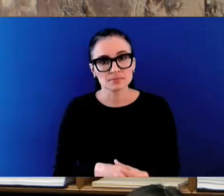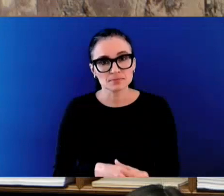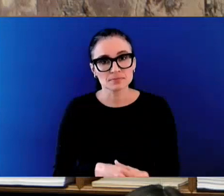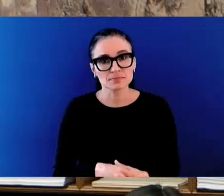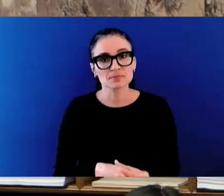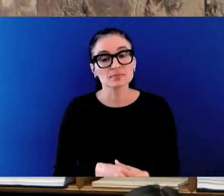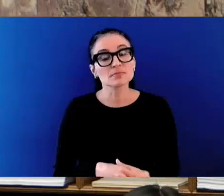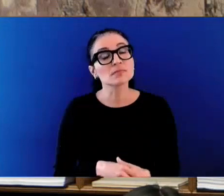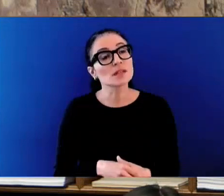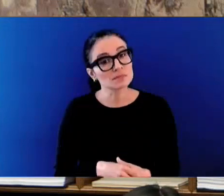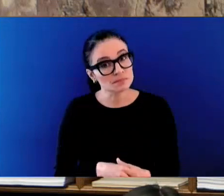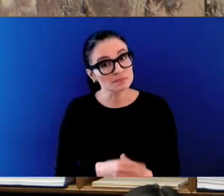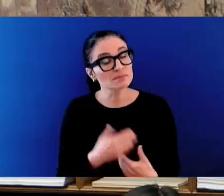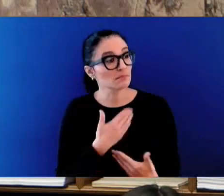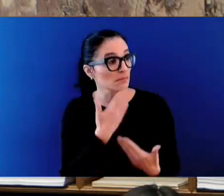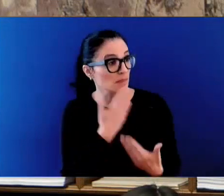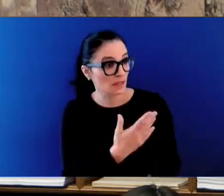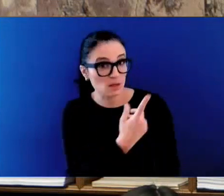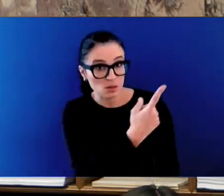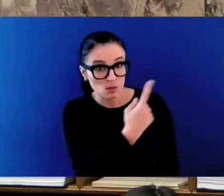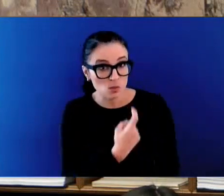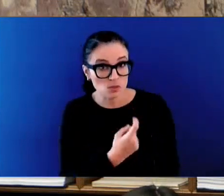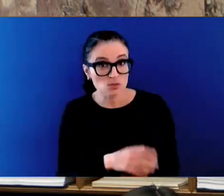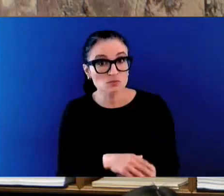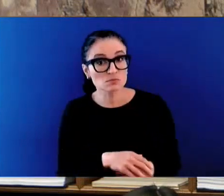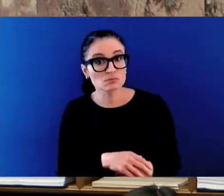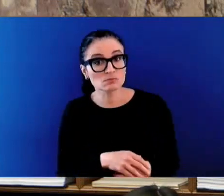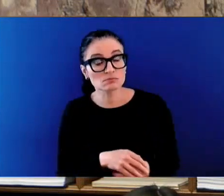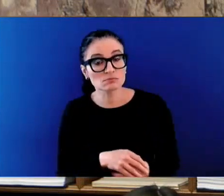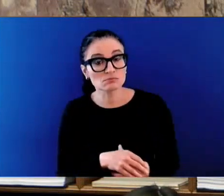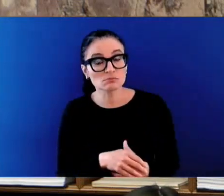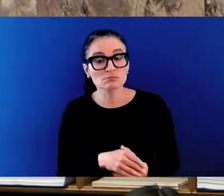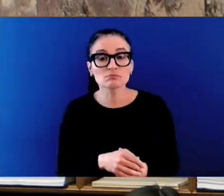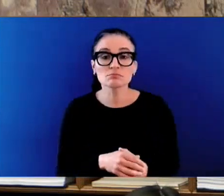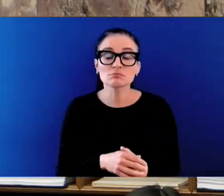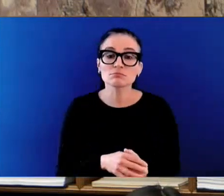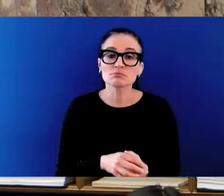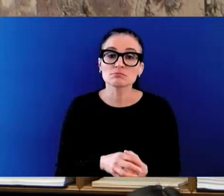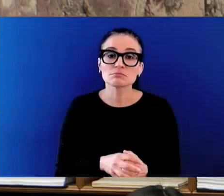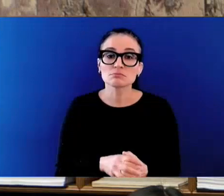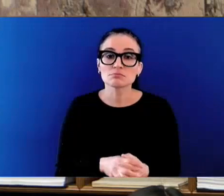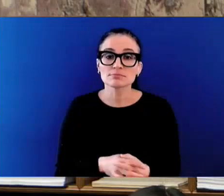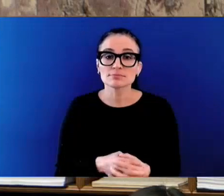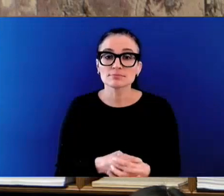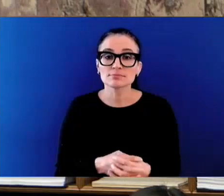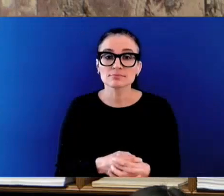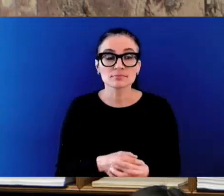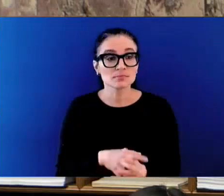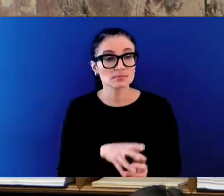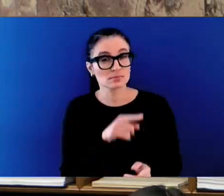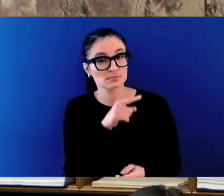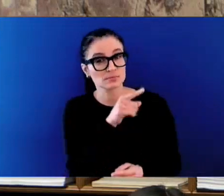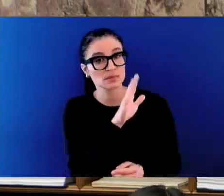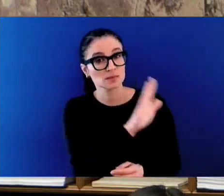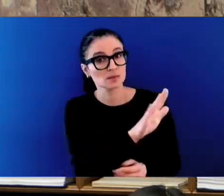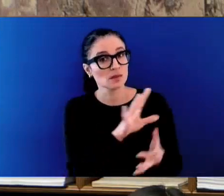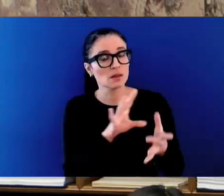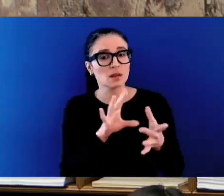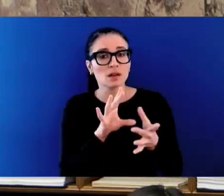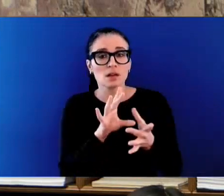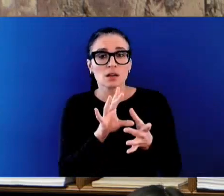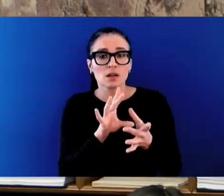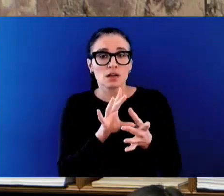Honourable Member. And she could not be more wrong in her comments, Honourable Speaker. We have never, ever